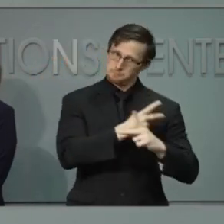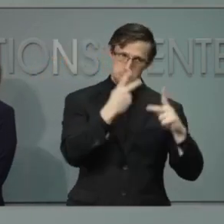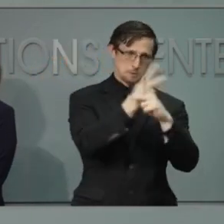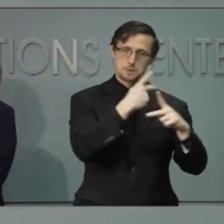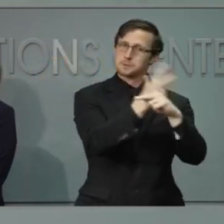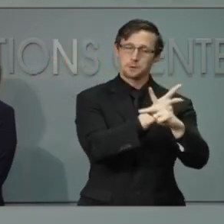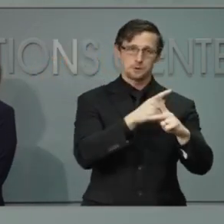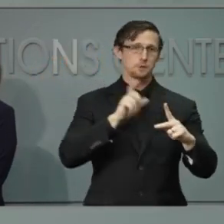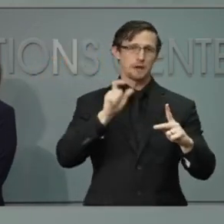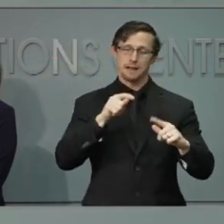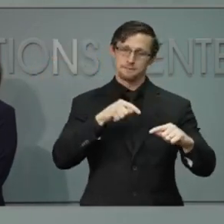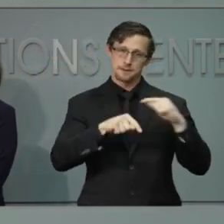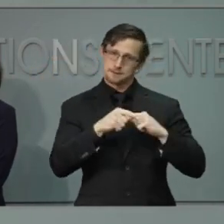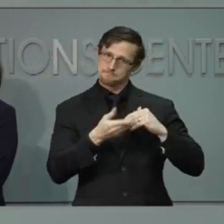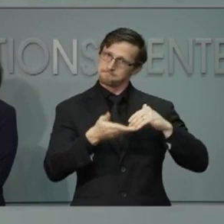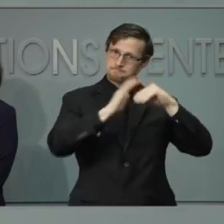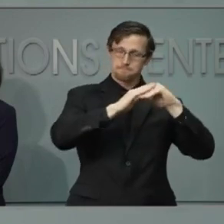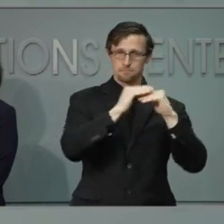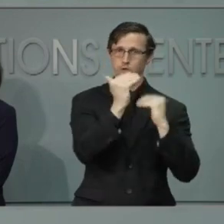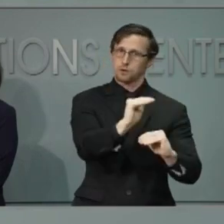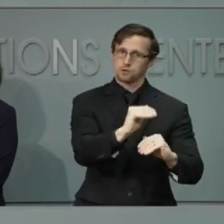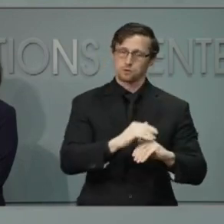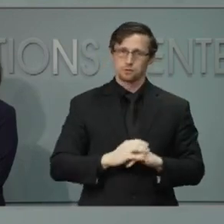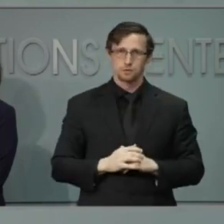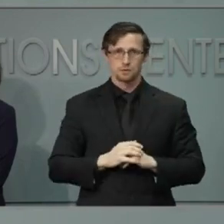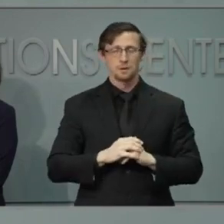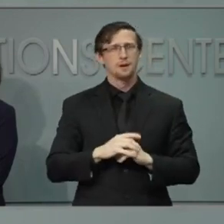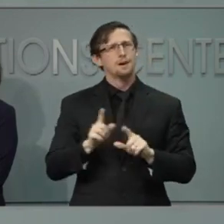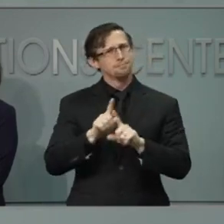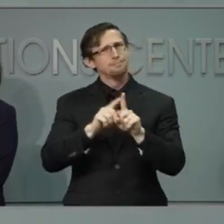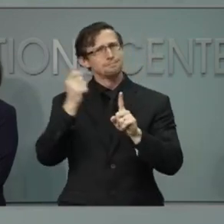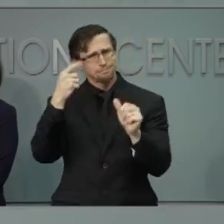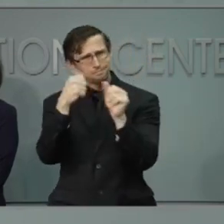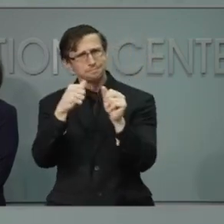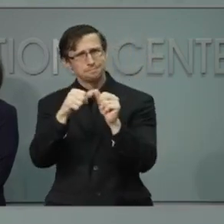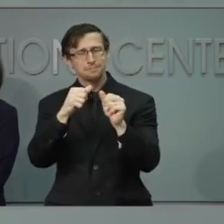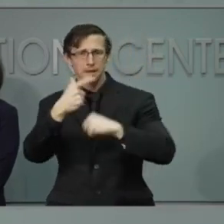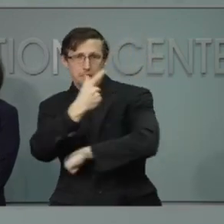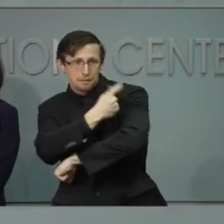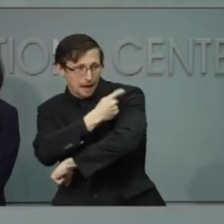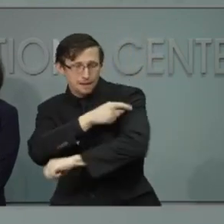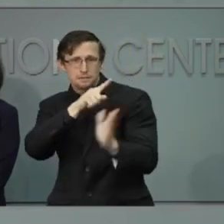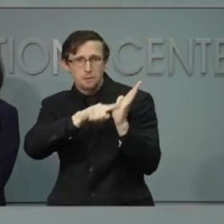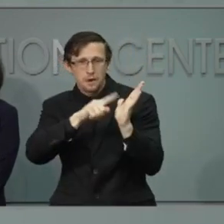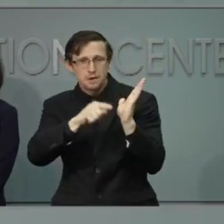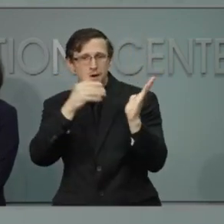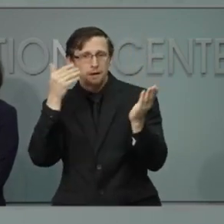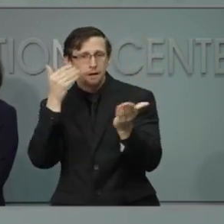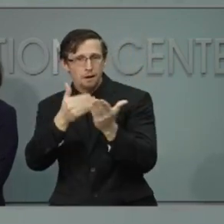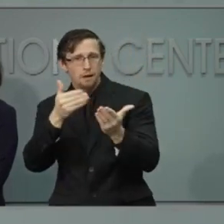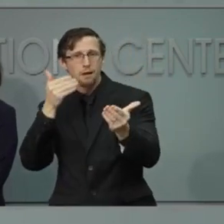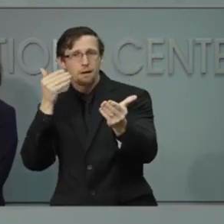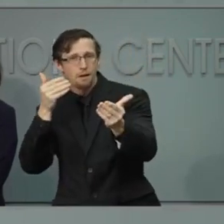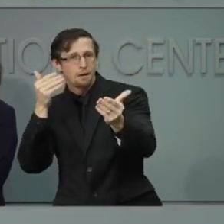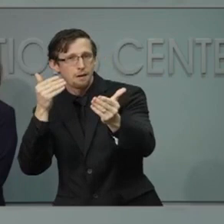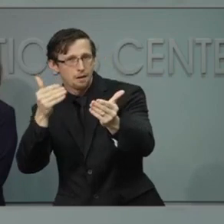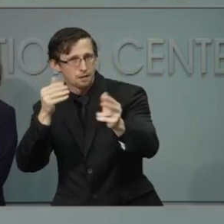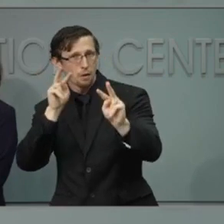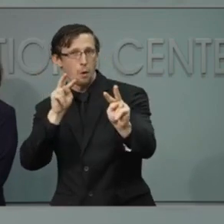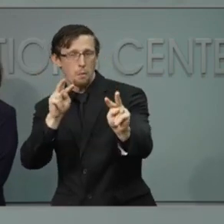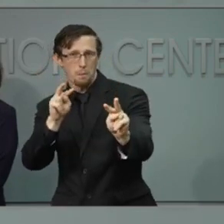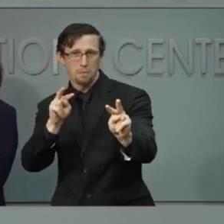side of this pandemic is not very far off because we have such promising vaccines in the work. Until then,